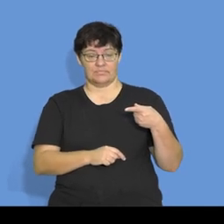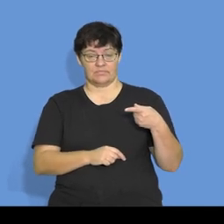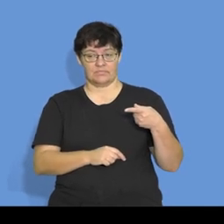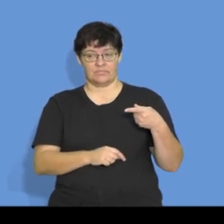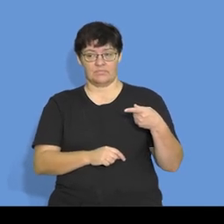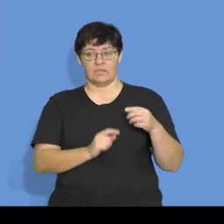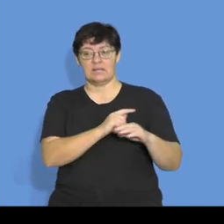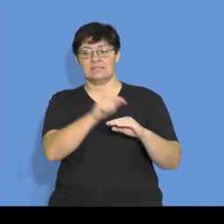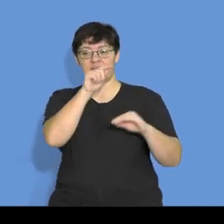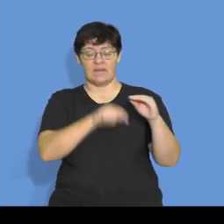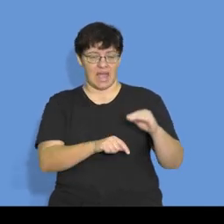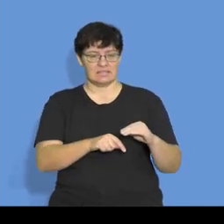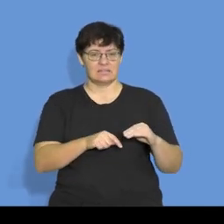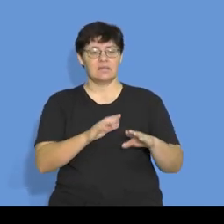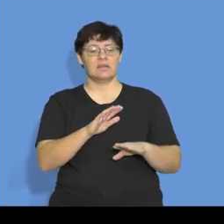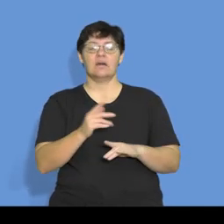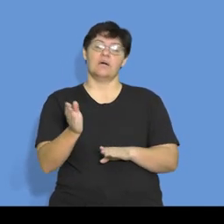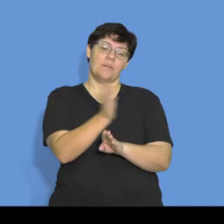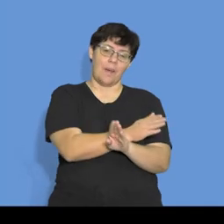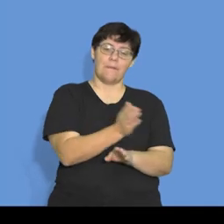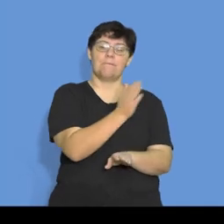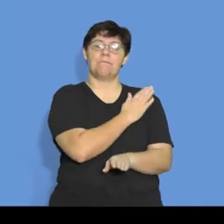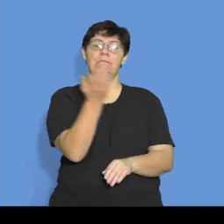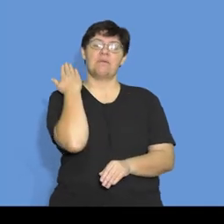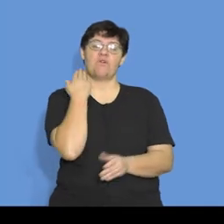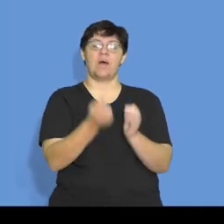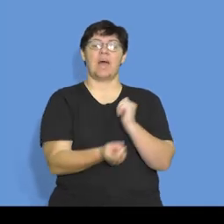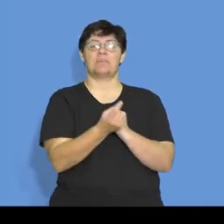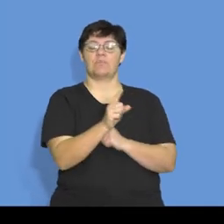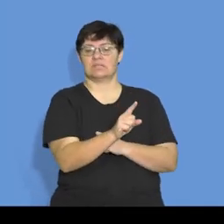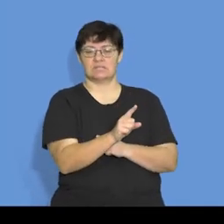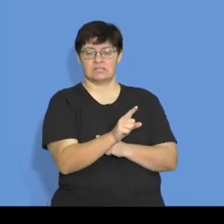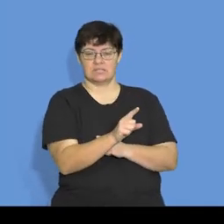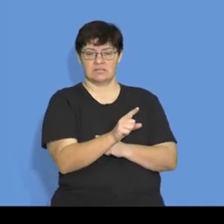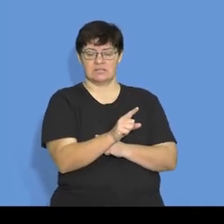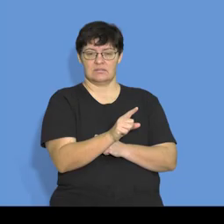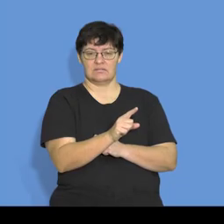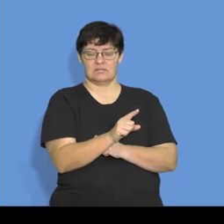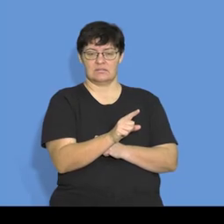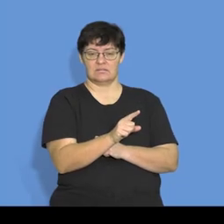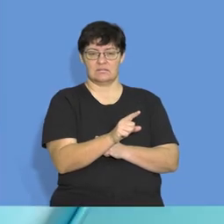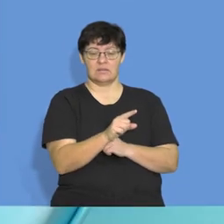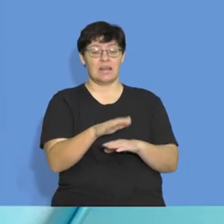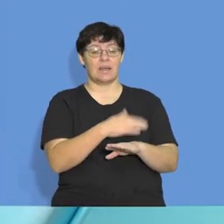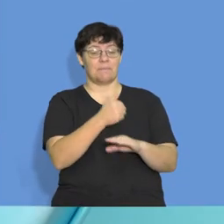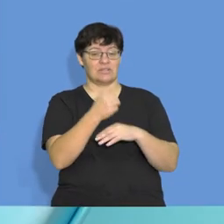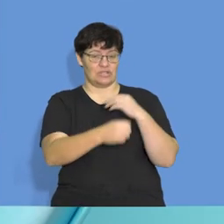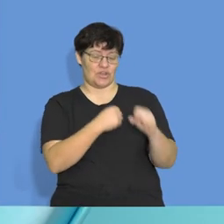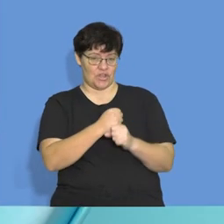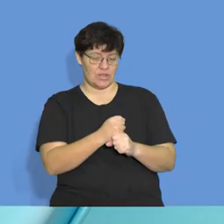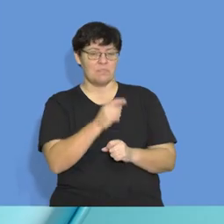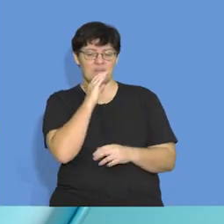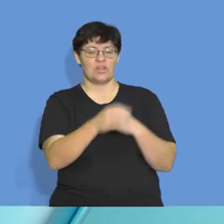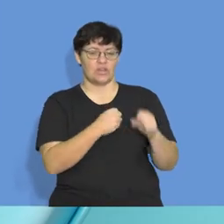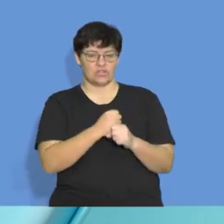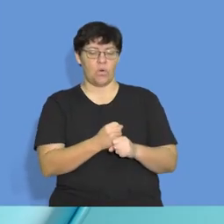over the base year. That means over the month, I said base year, if you're working in years,